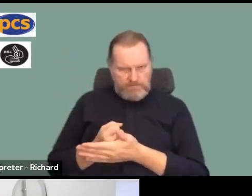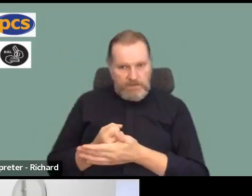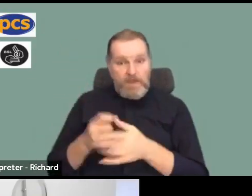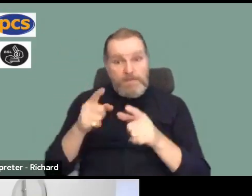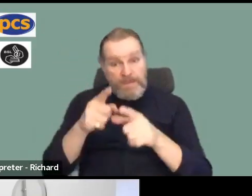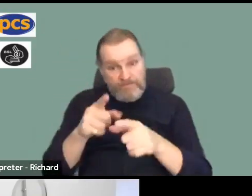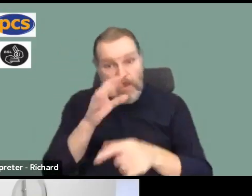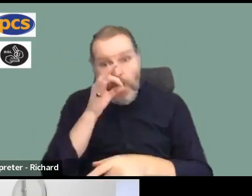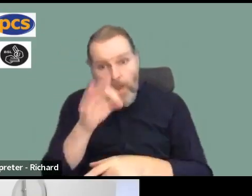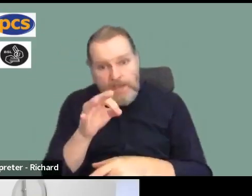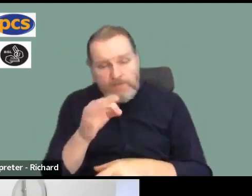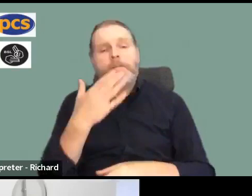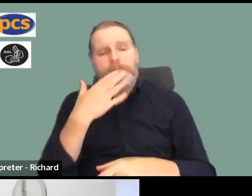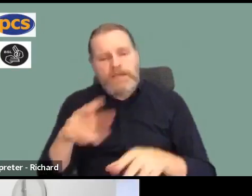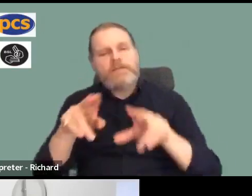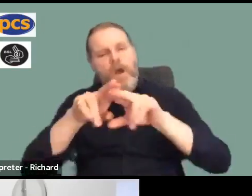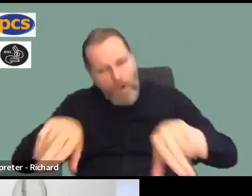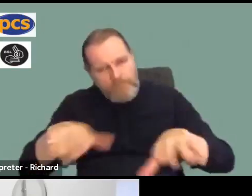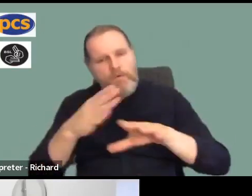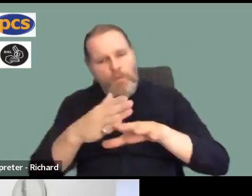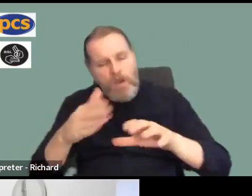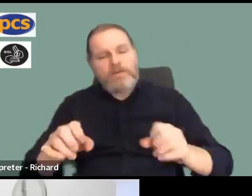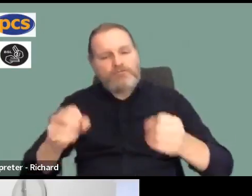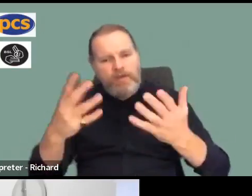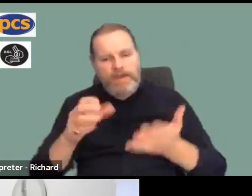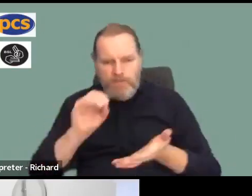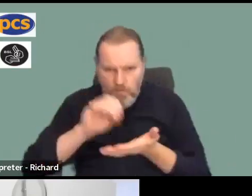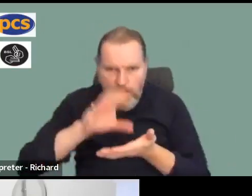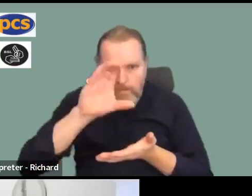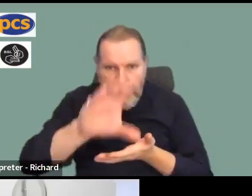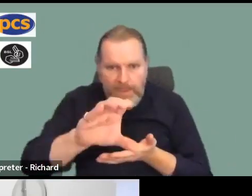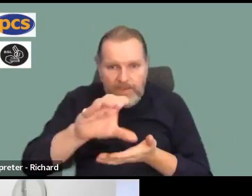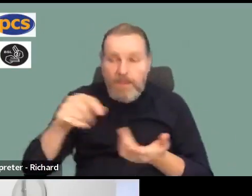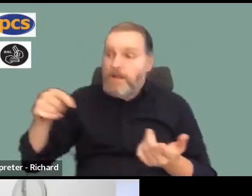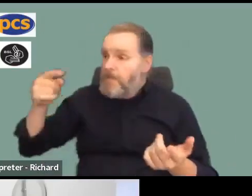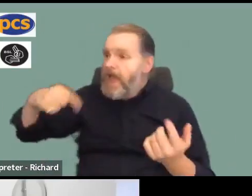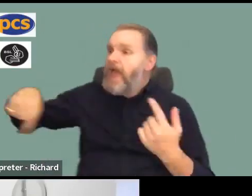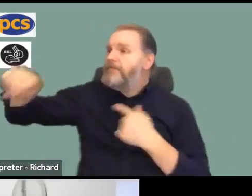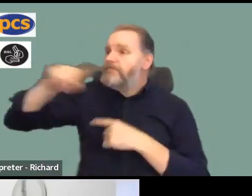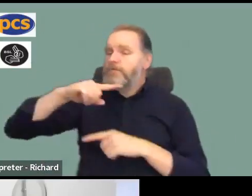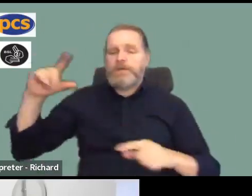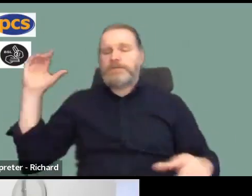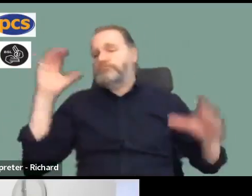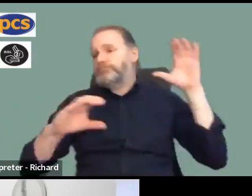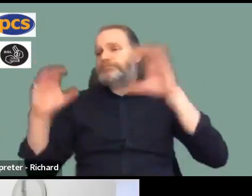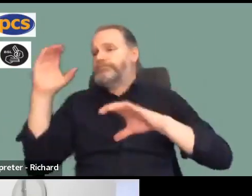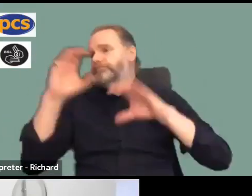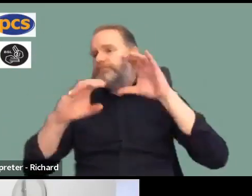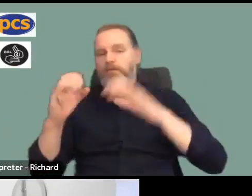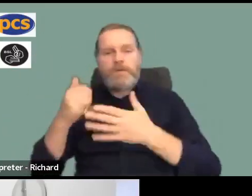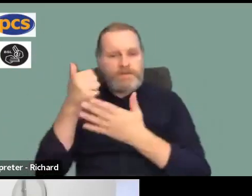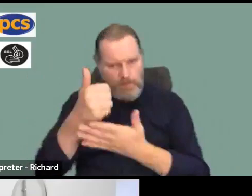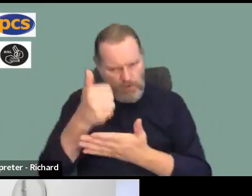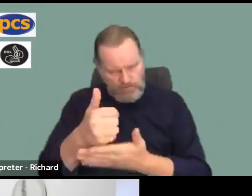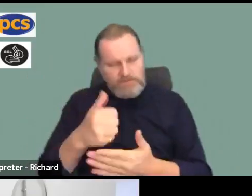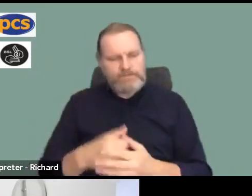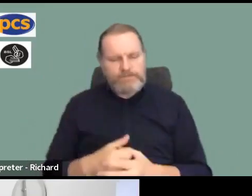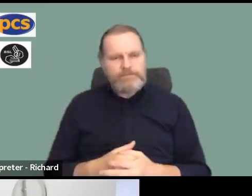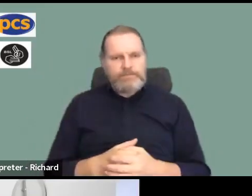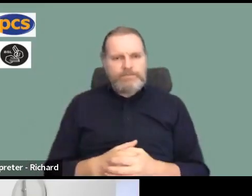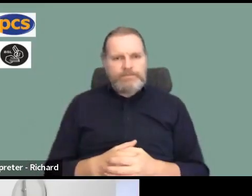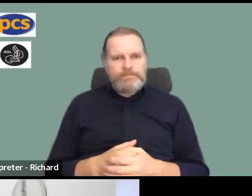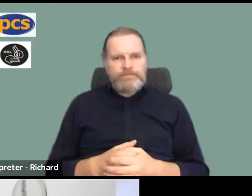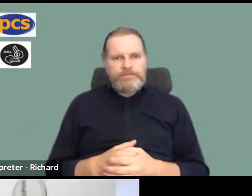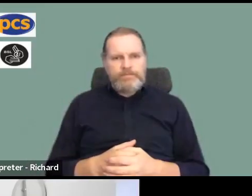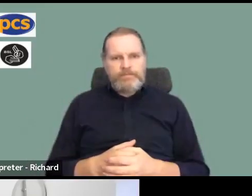for those members we ask to do that, but ask everybody else to pitch in and show their support when needed. In other words, what we need to